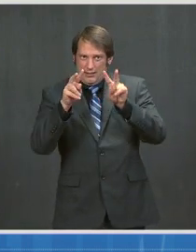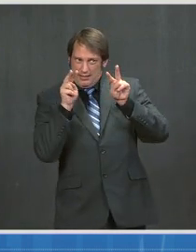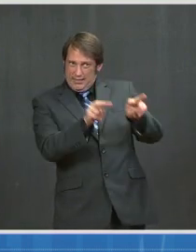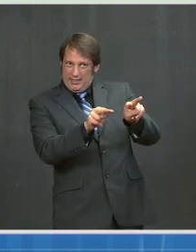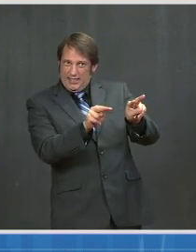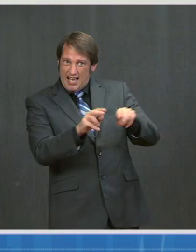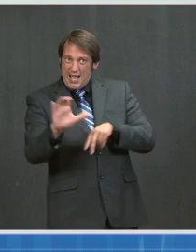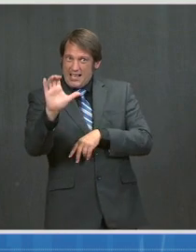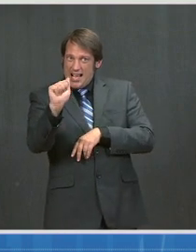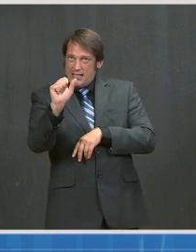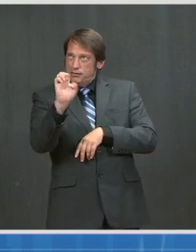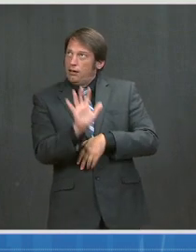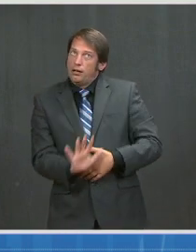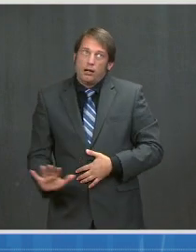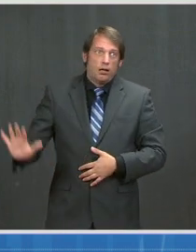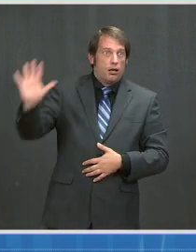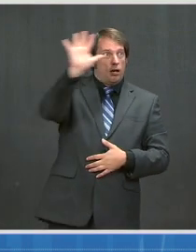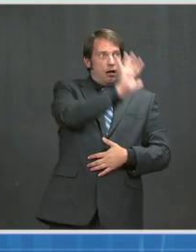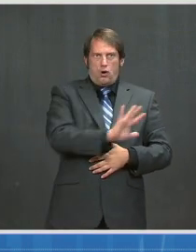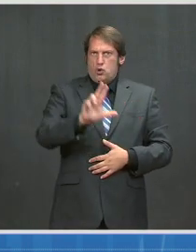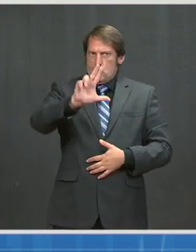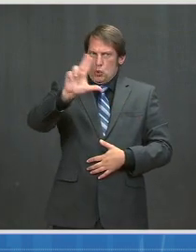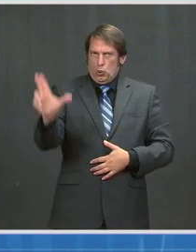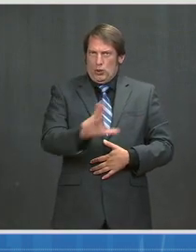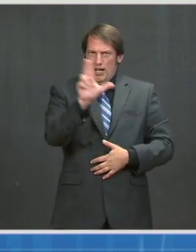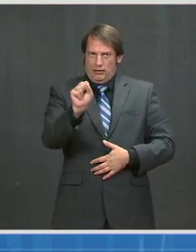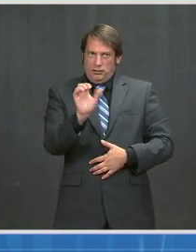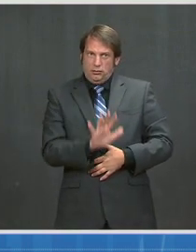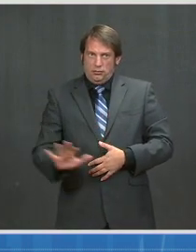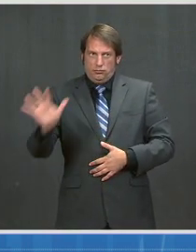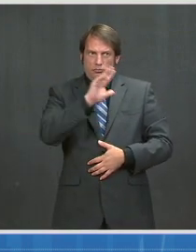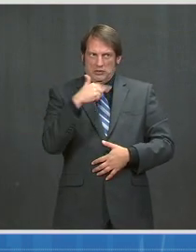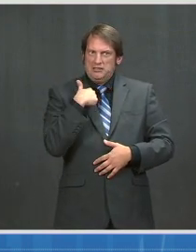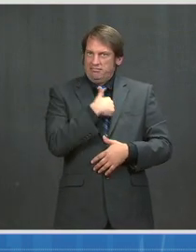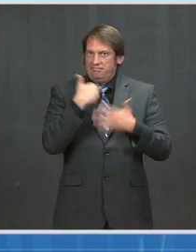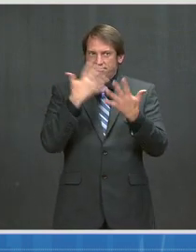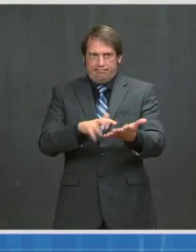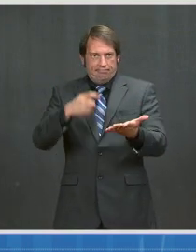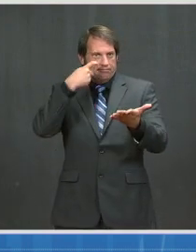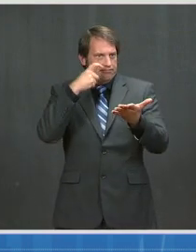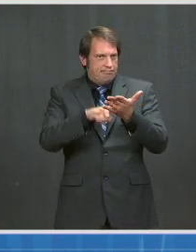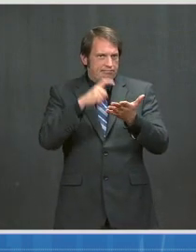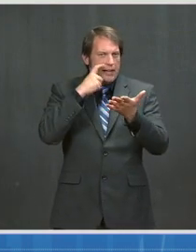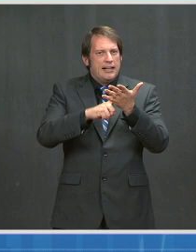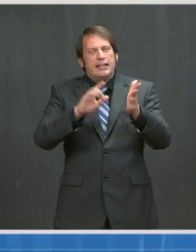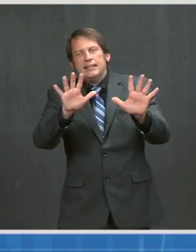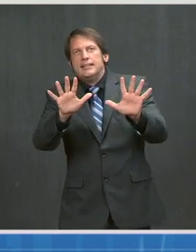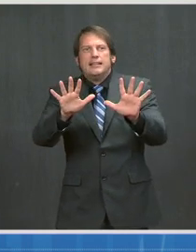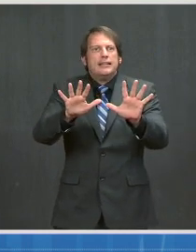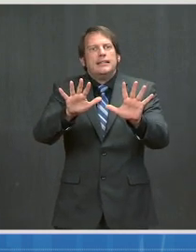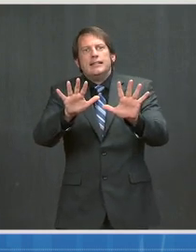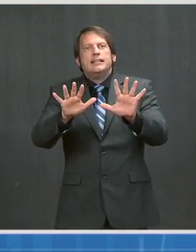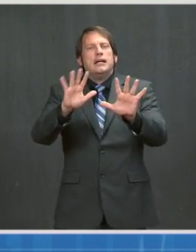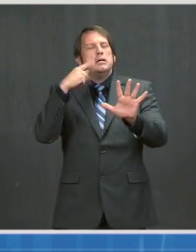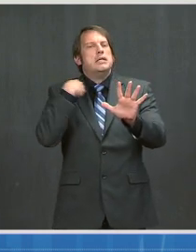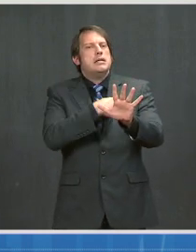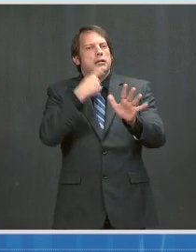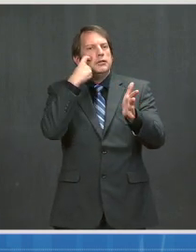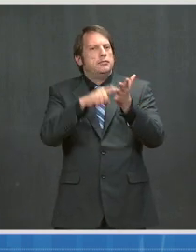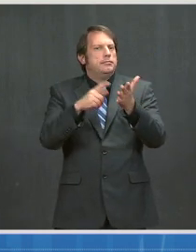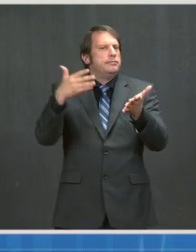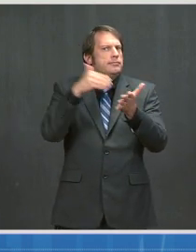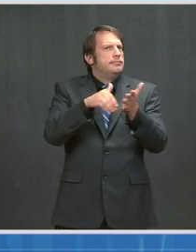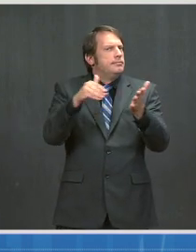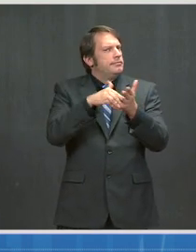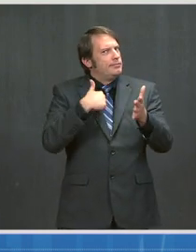and we are seeing this occur predominantly in younger adults. This is why you've heard me so clearly share my concern. We know that these